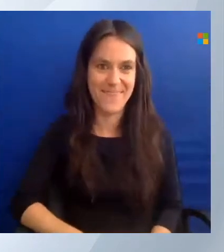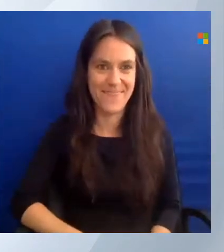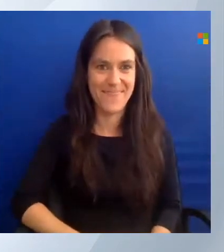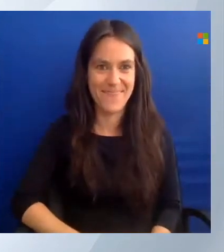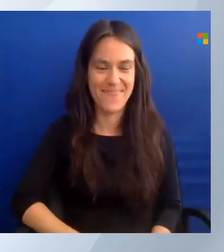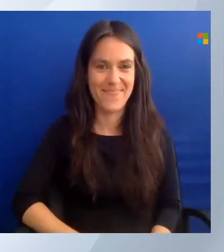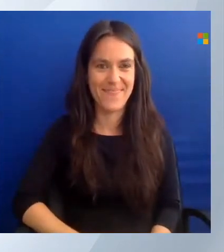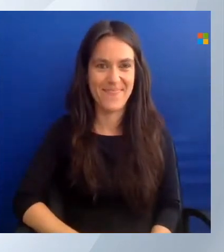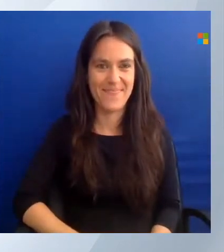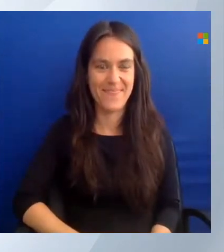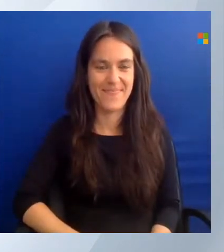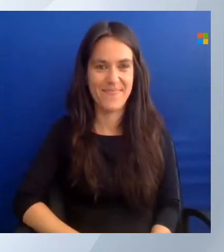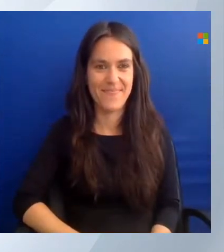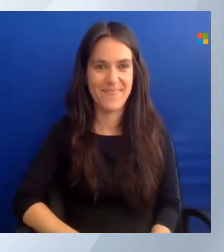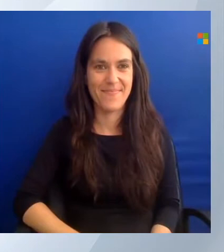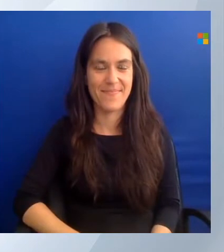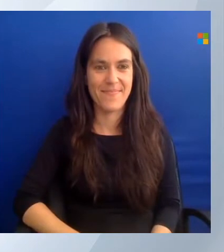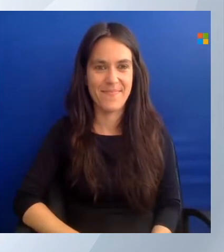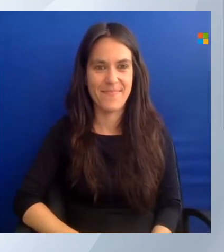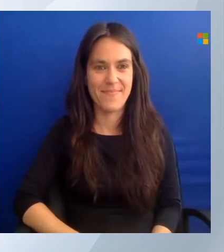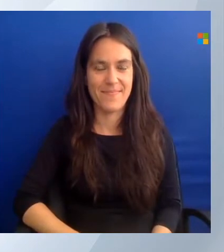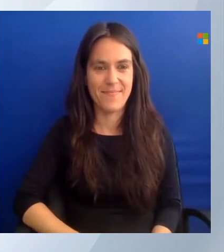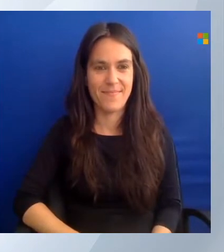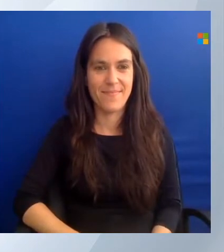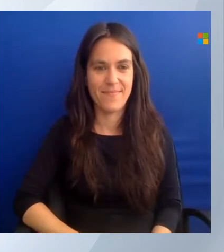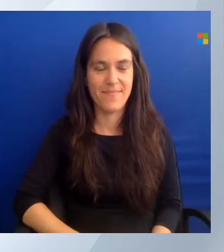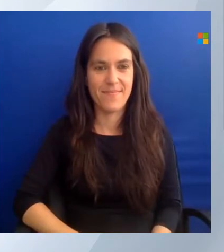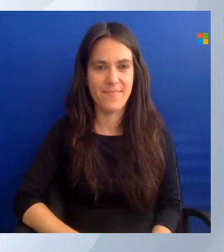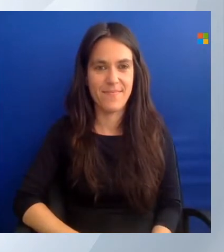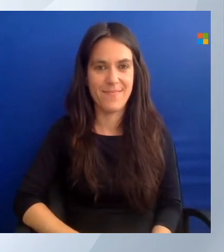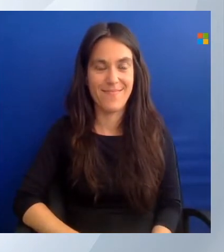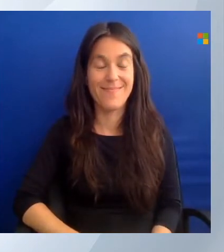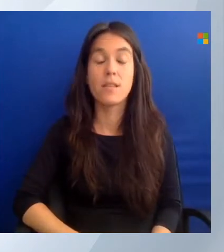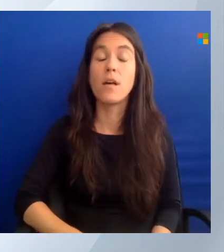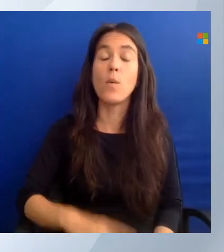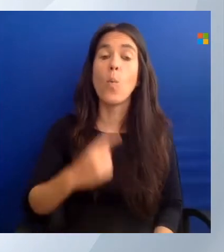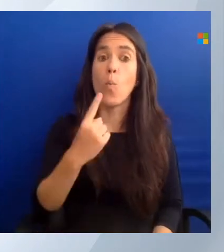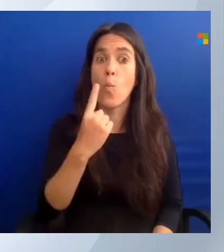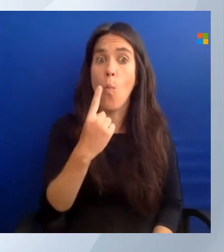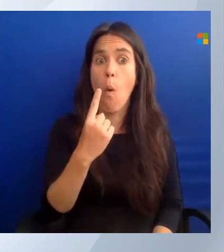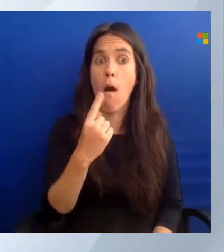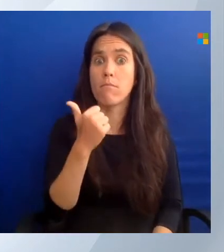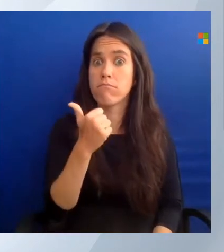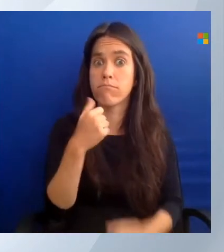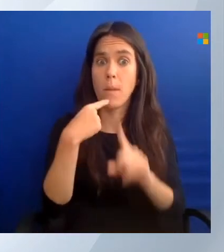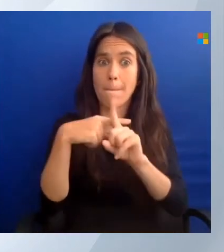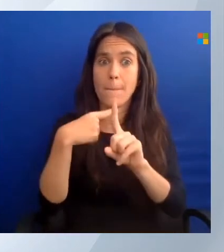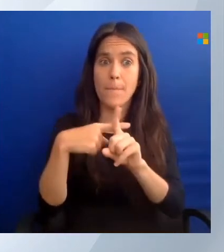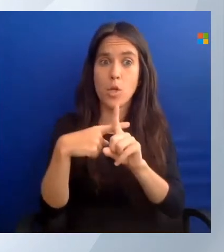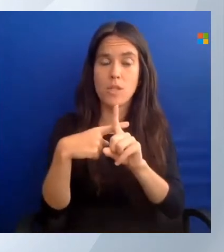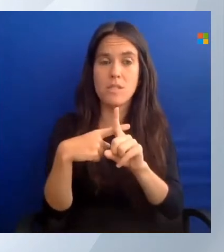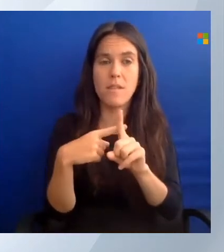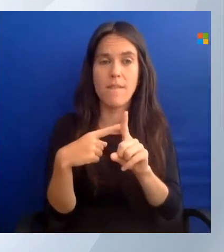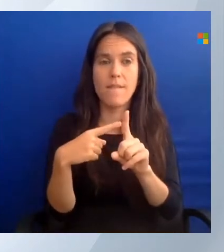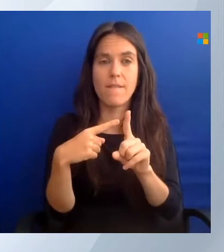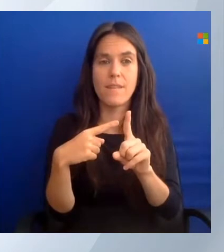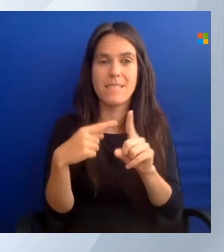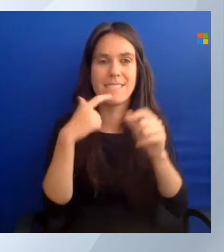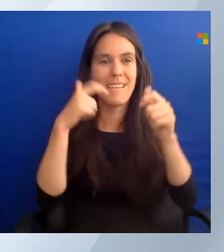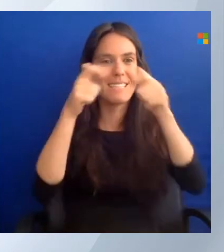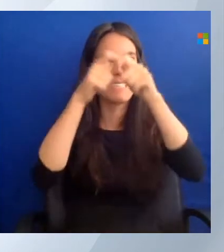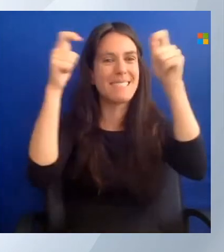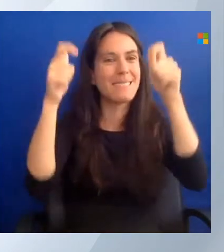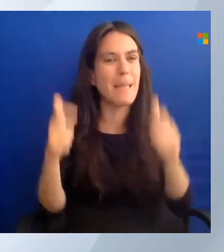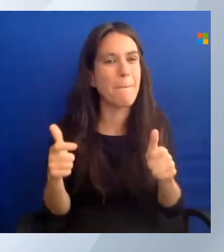And one thing that can help you is the quick start templates that are available in